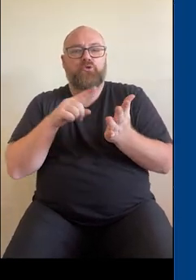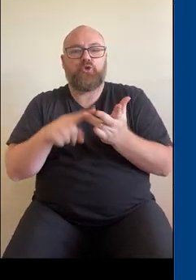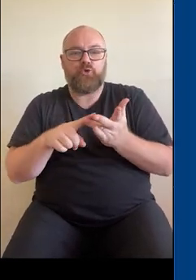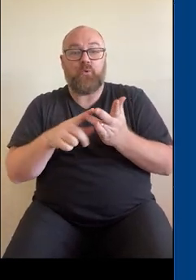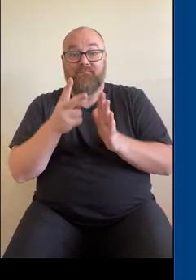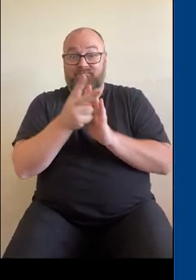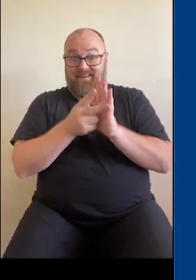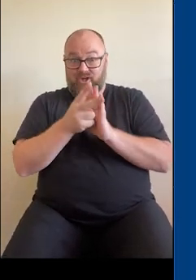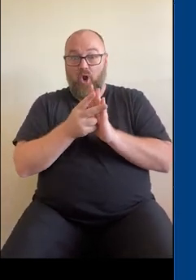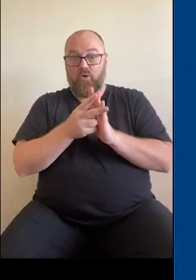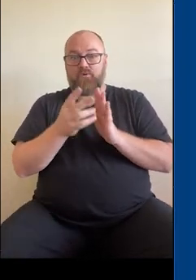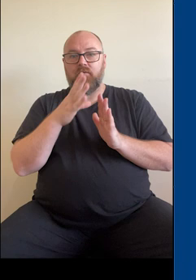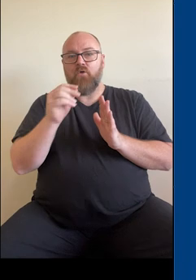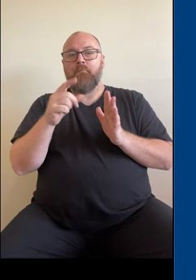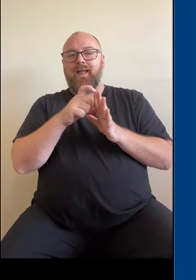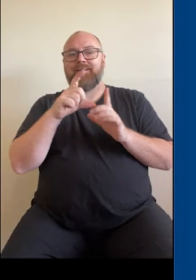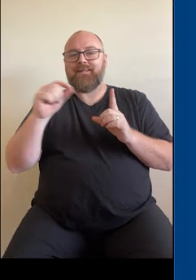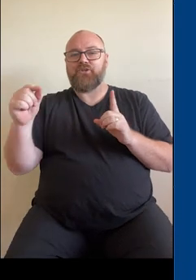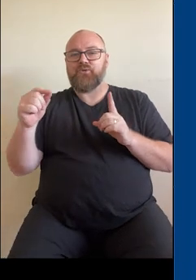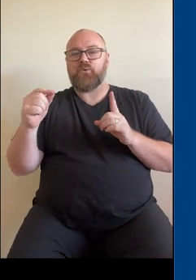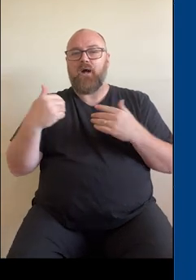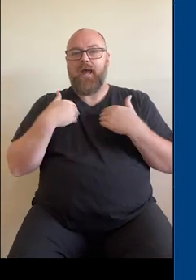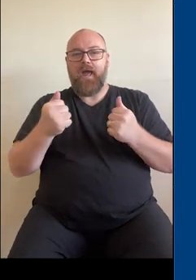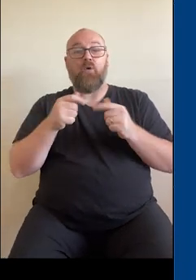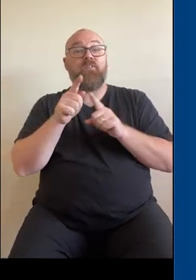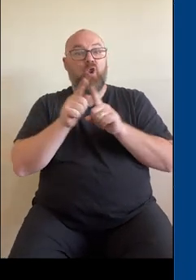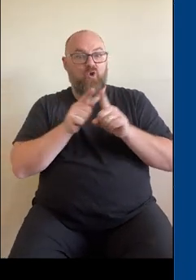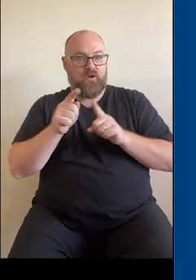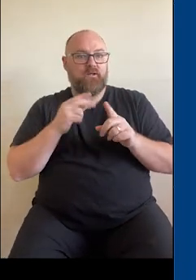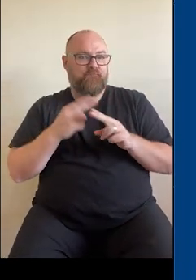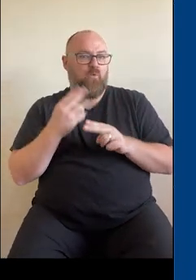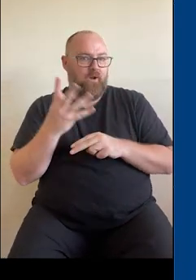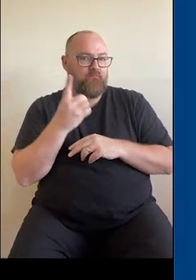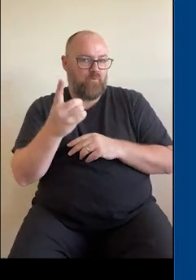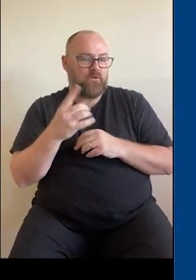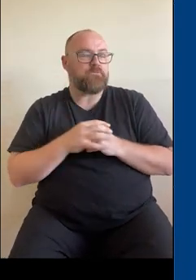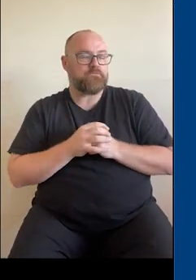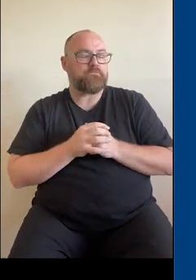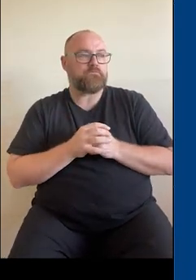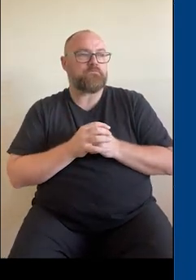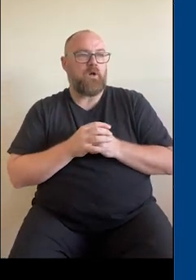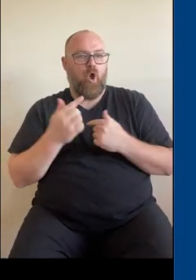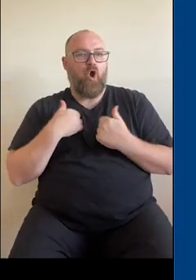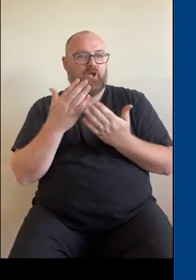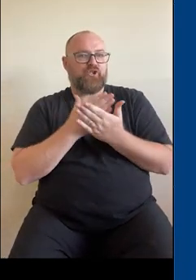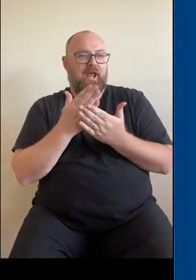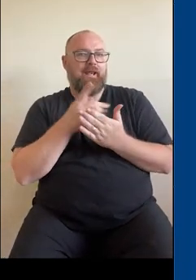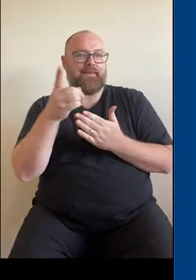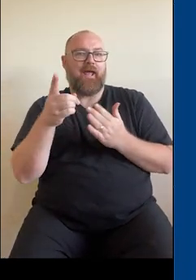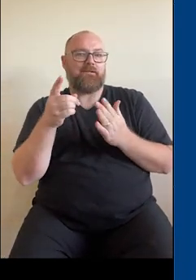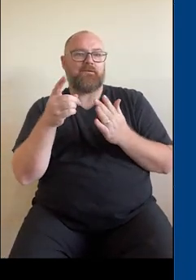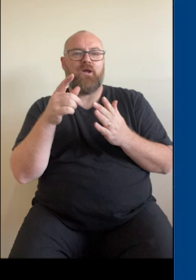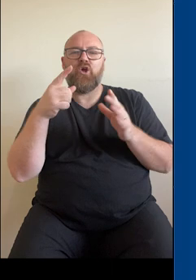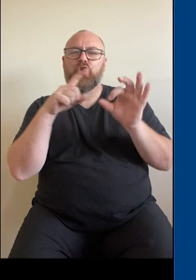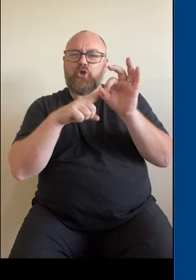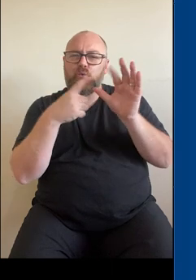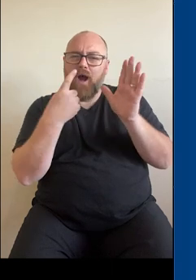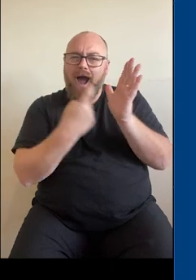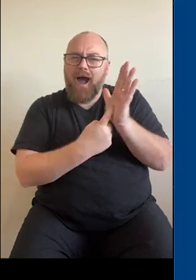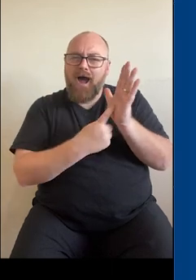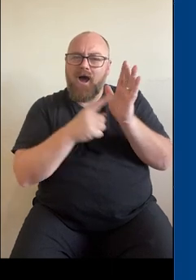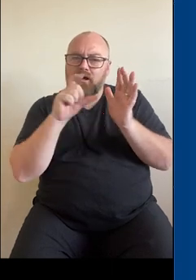information via the digital health learning for everyone that I shared before. So that slide with the QR code and